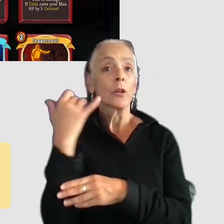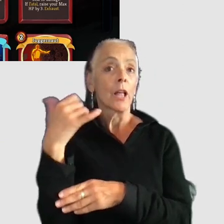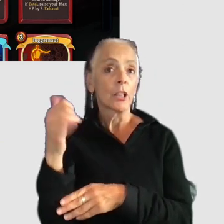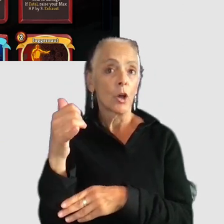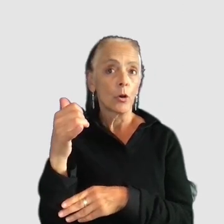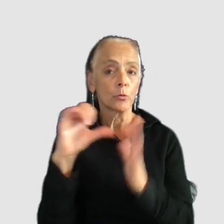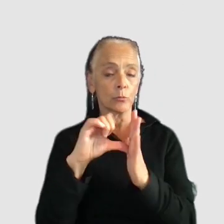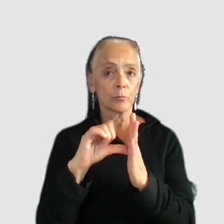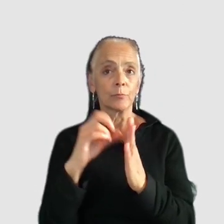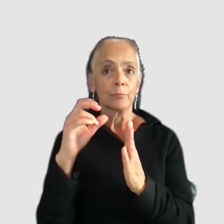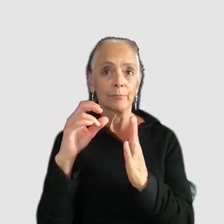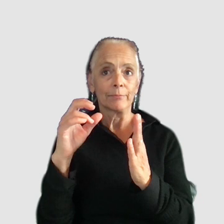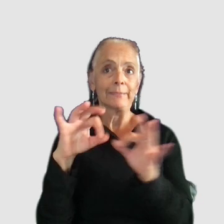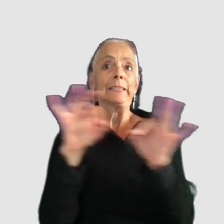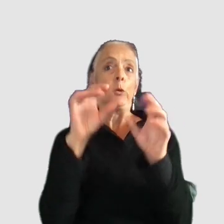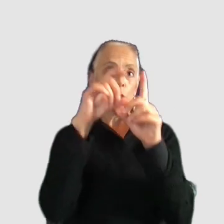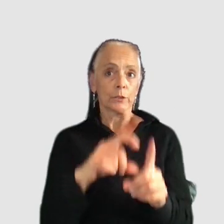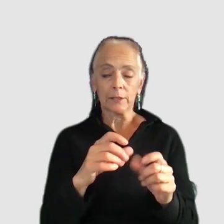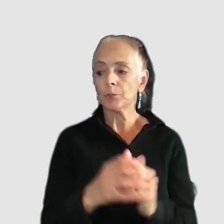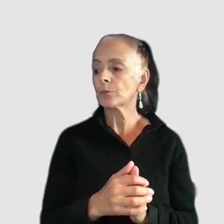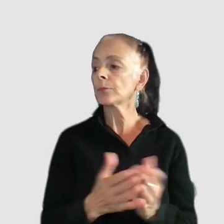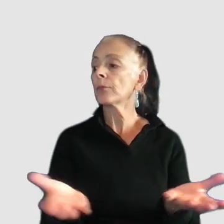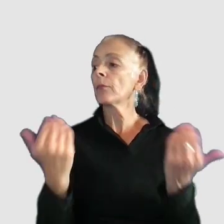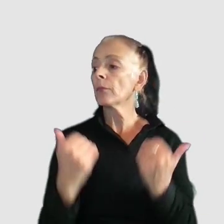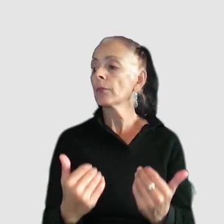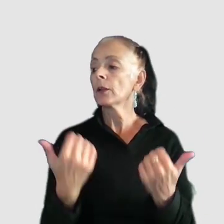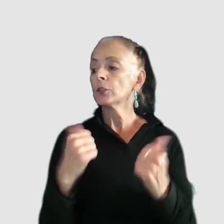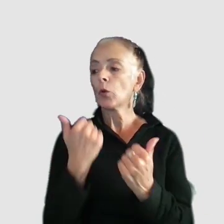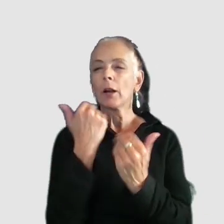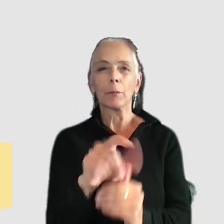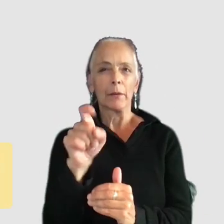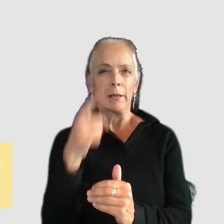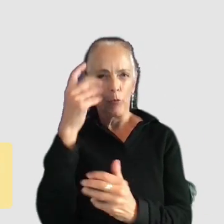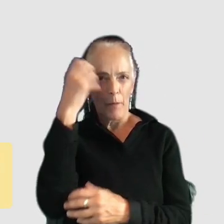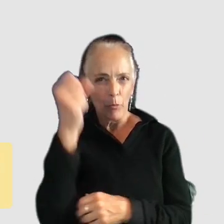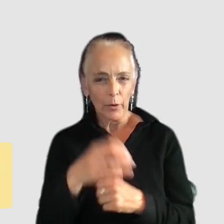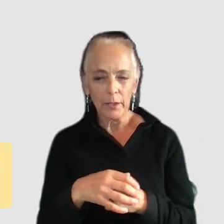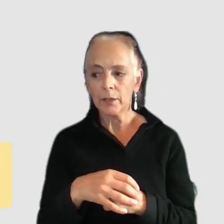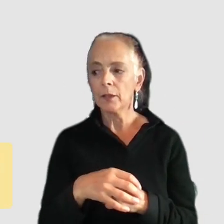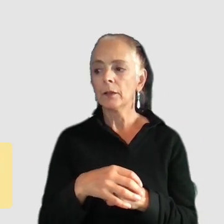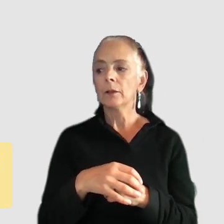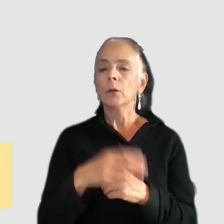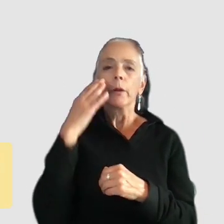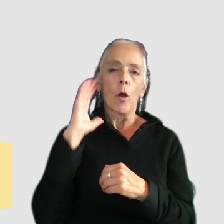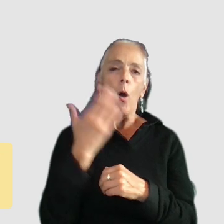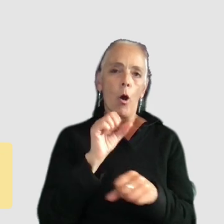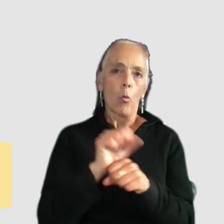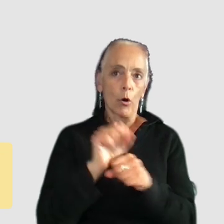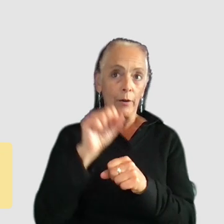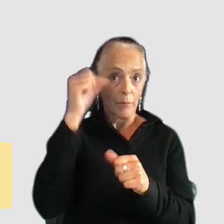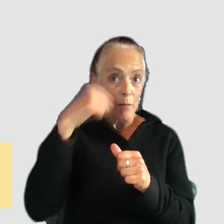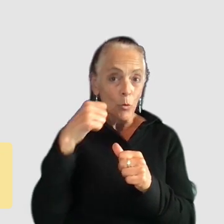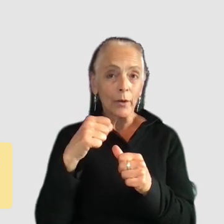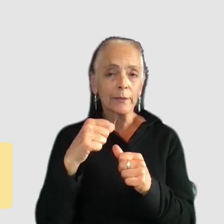keywords next up is trying to limit the need for memory so we know that our working memory is limited so